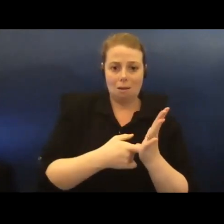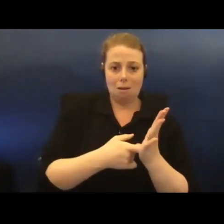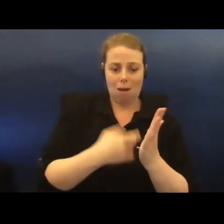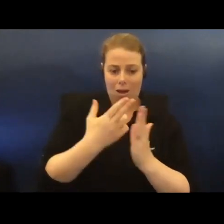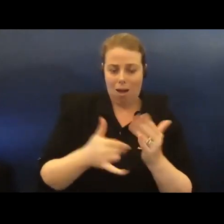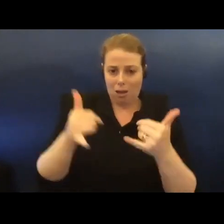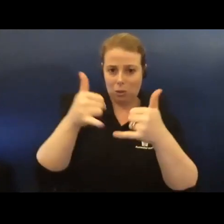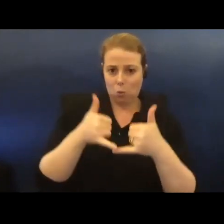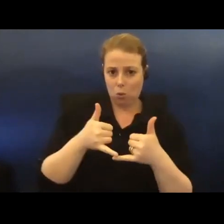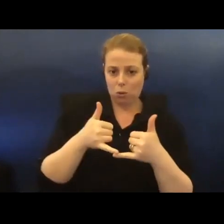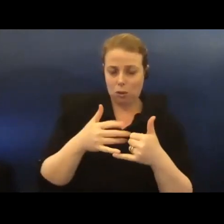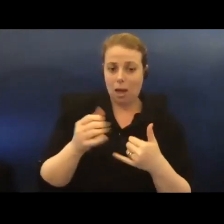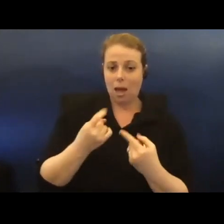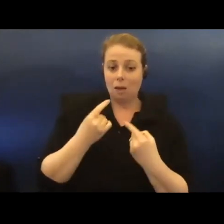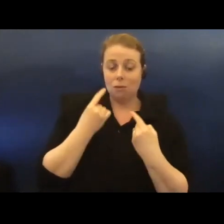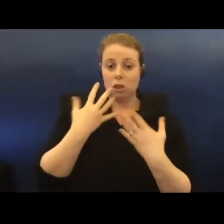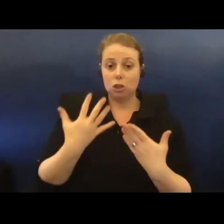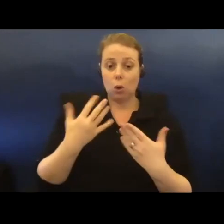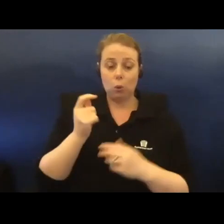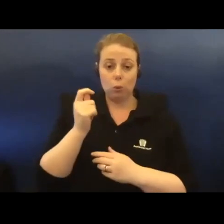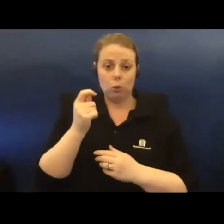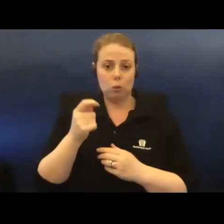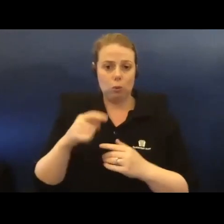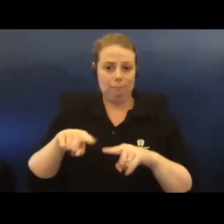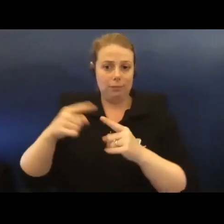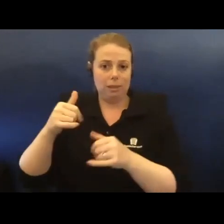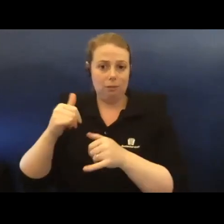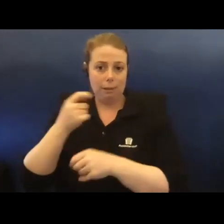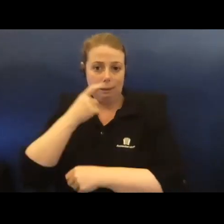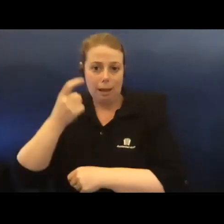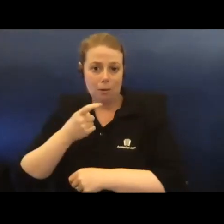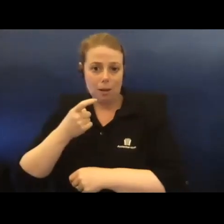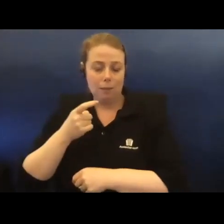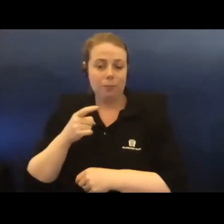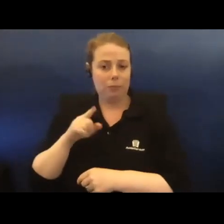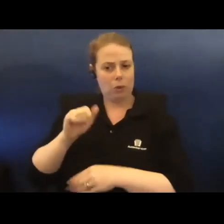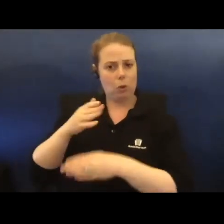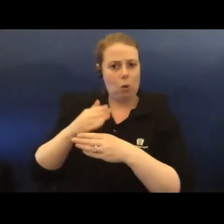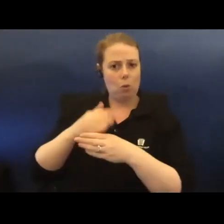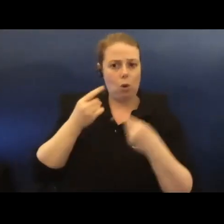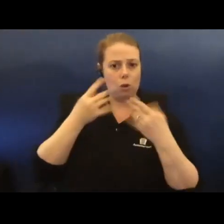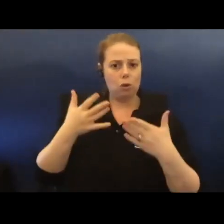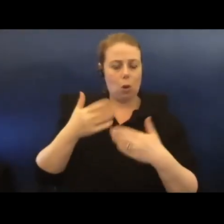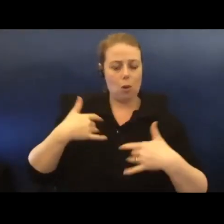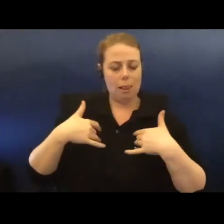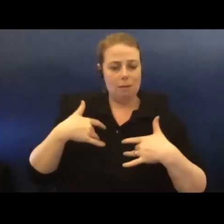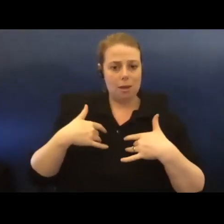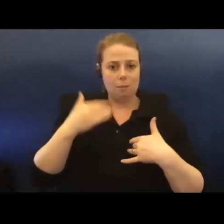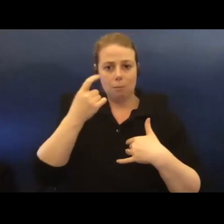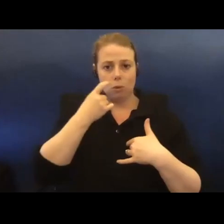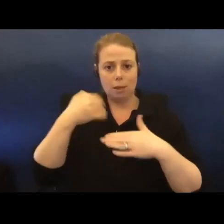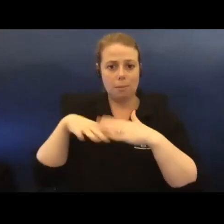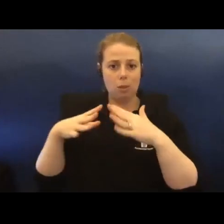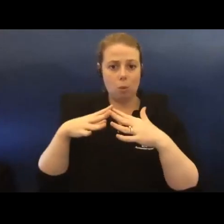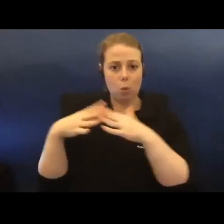Singer's Gallery and her major work, Apotheosis, will be on show at the Living Museum of the West as part of the exhibition,